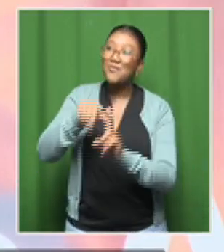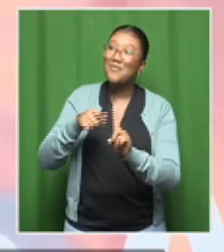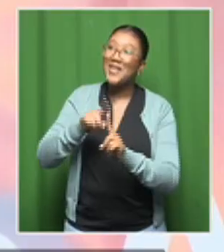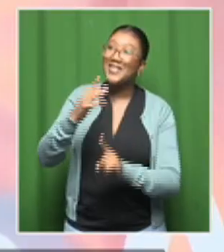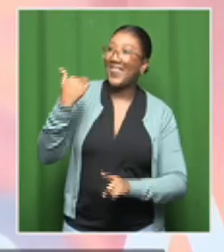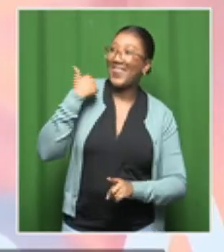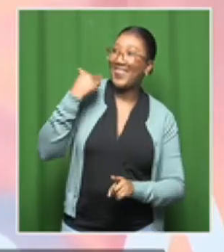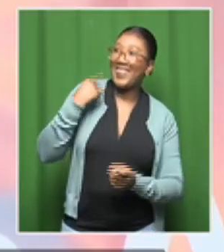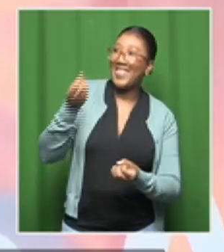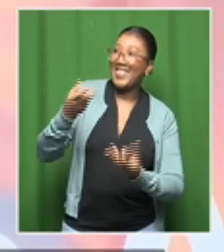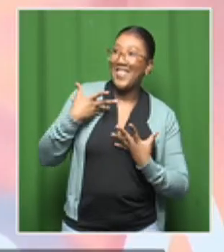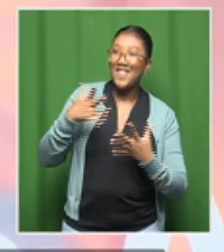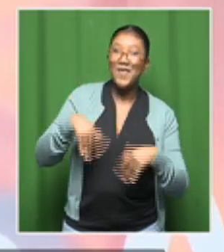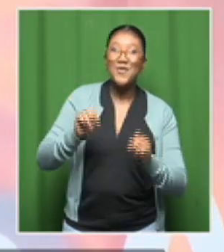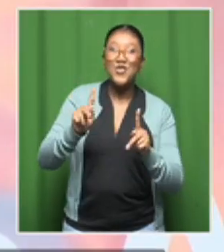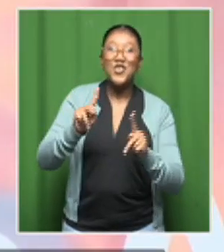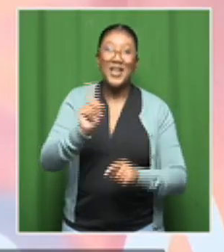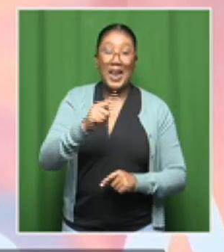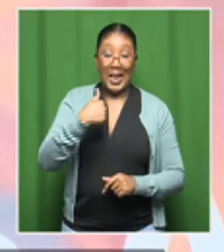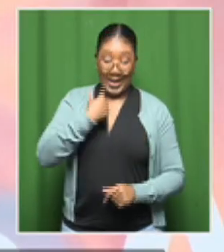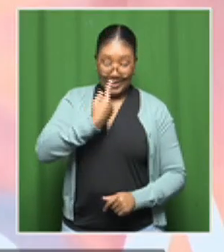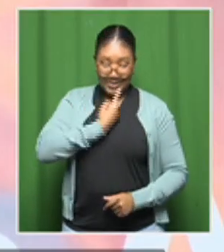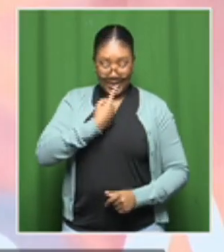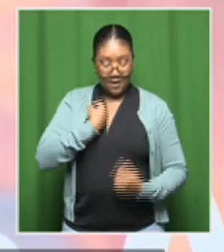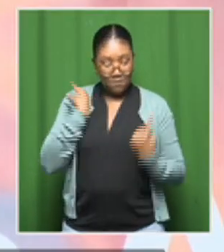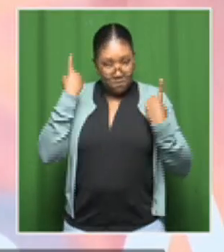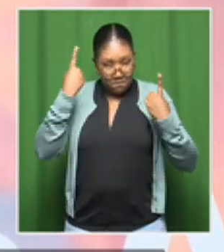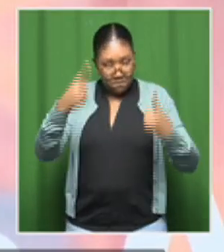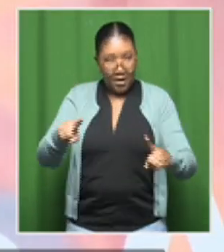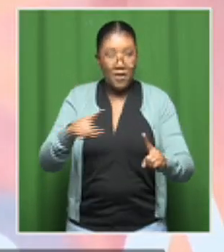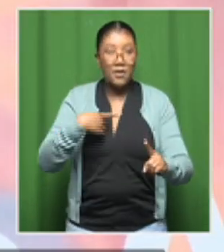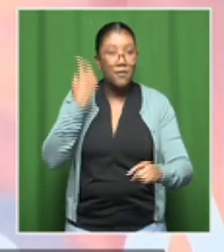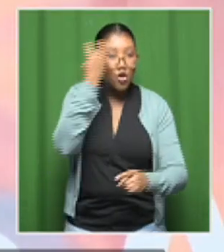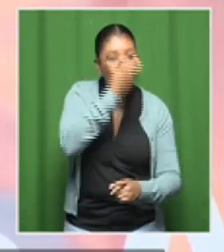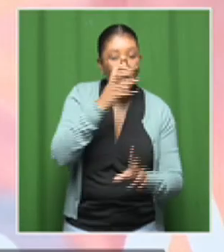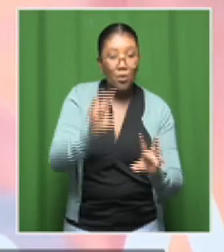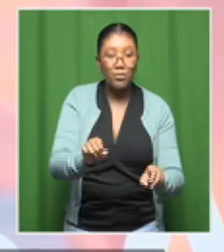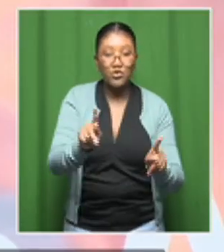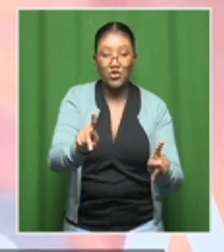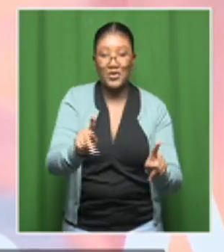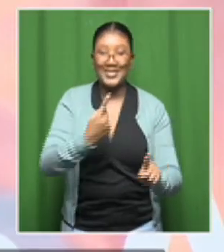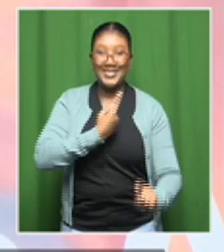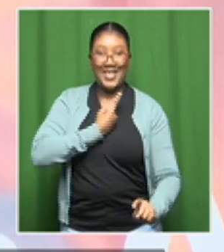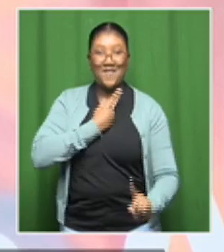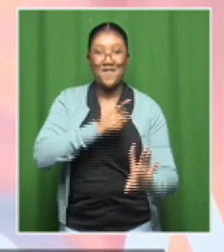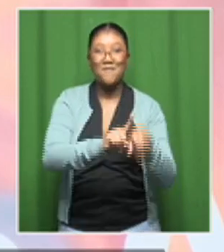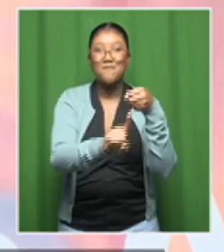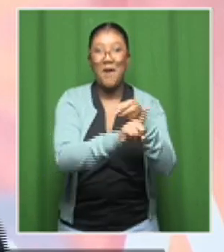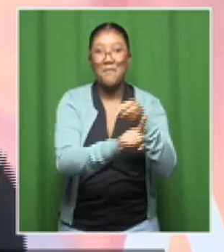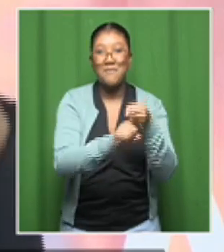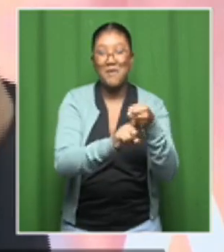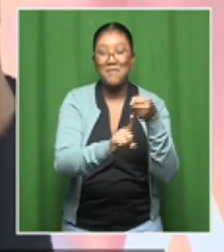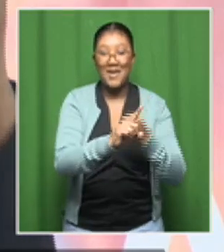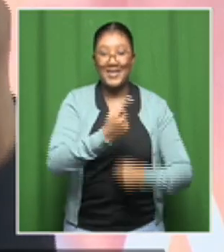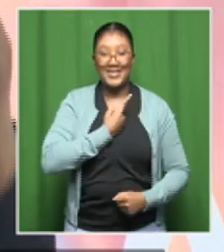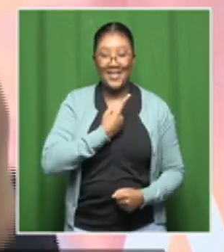these are the funds, these are the funding opportunities that we have. But there are so many, as I'm saying,